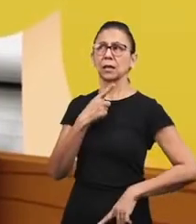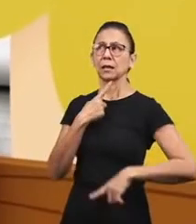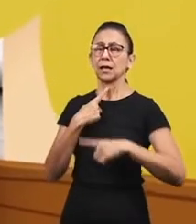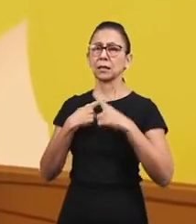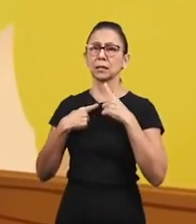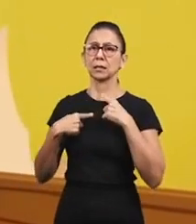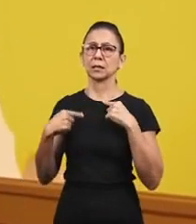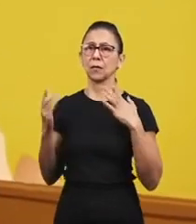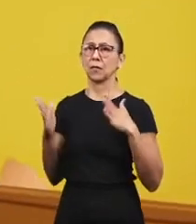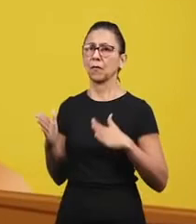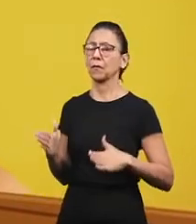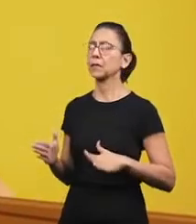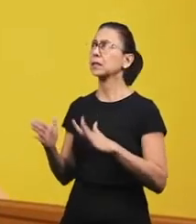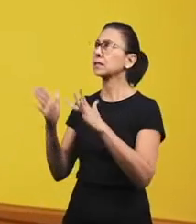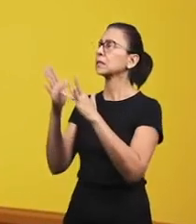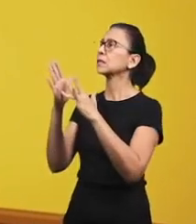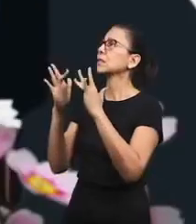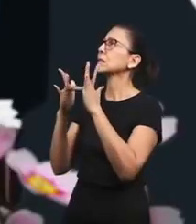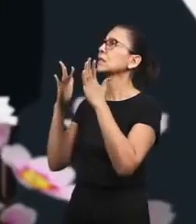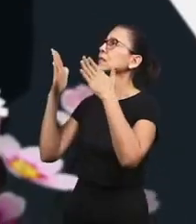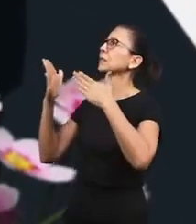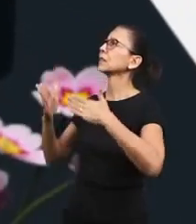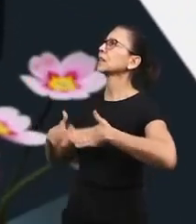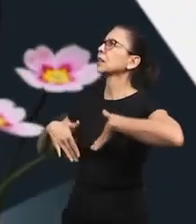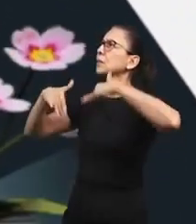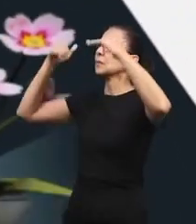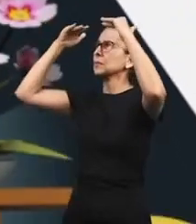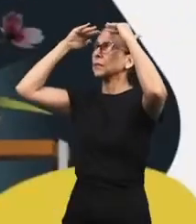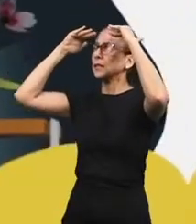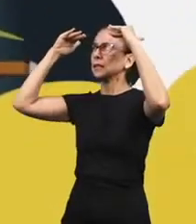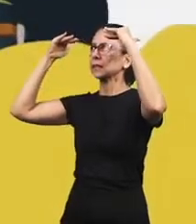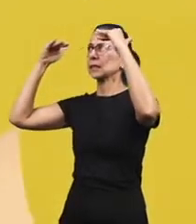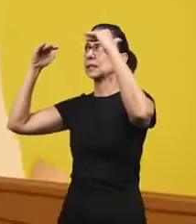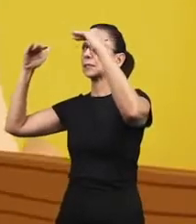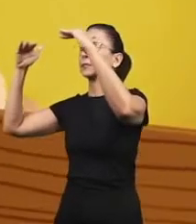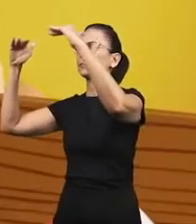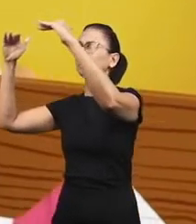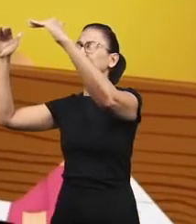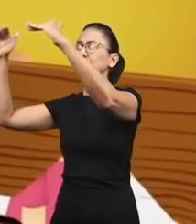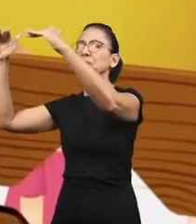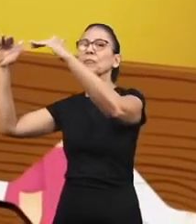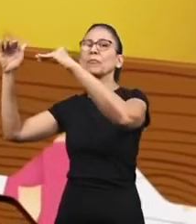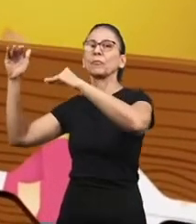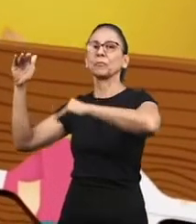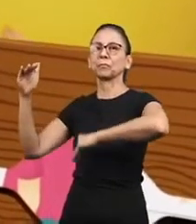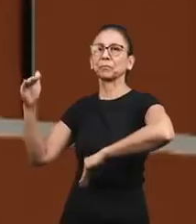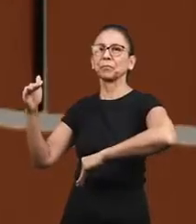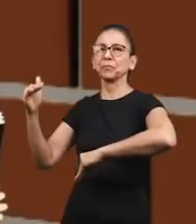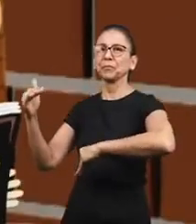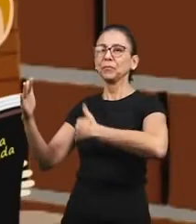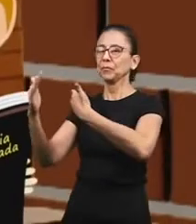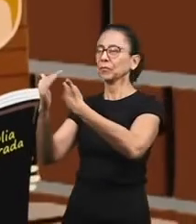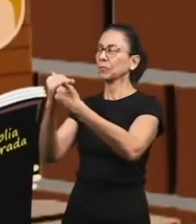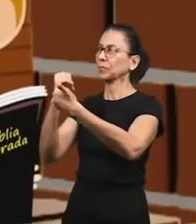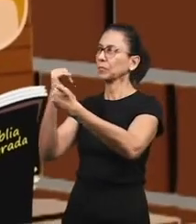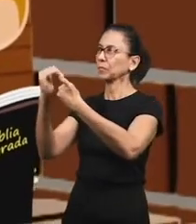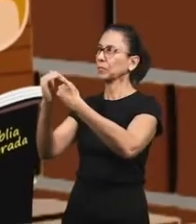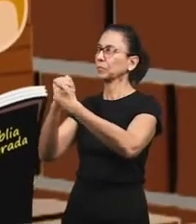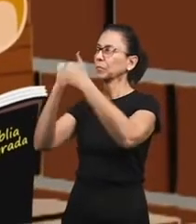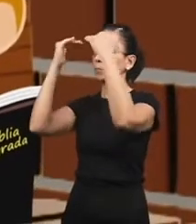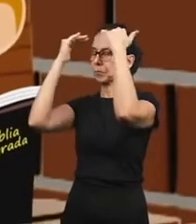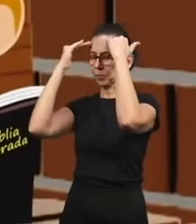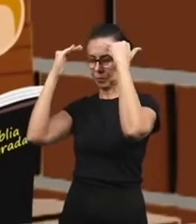I want to be faithful to you Jesus and always do your will